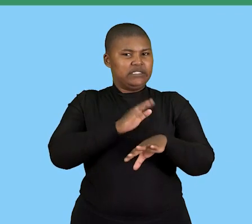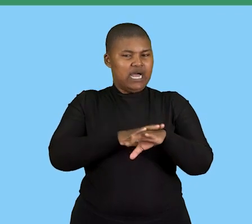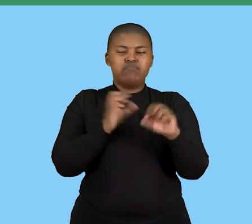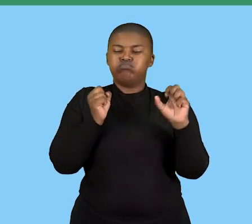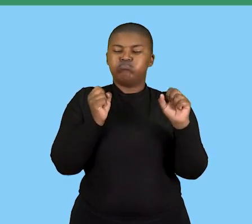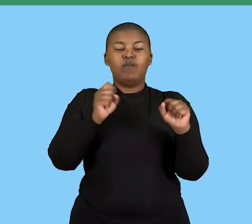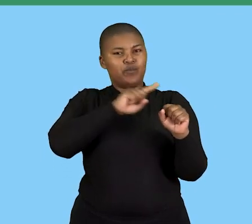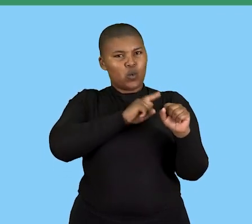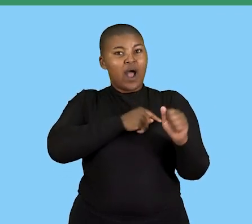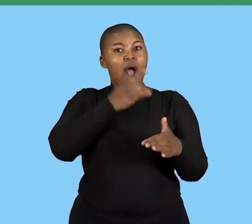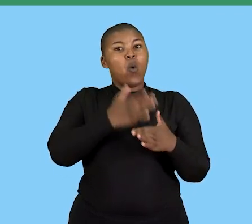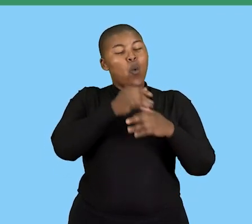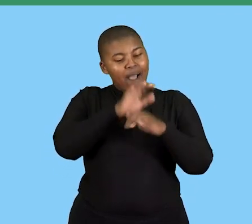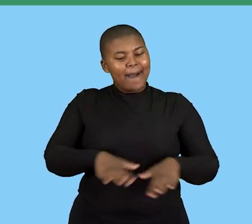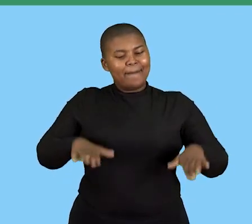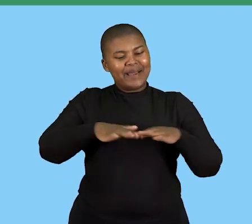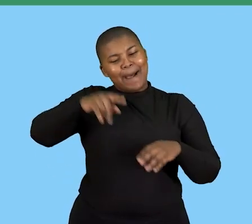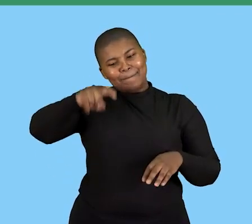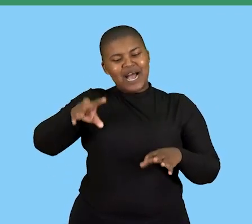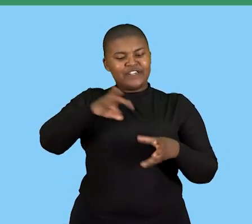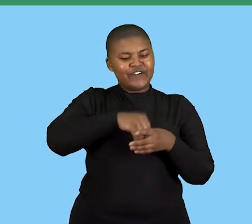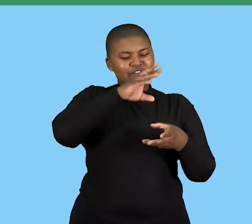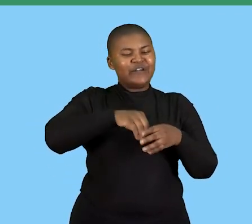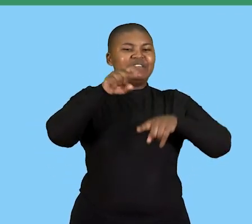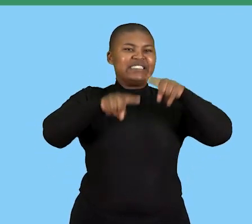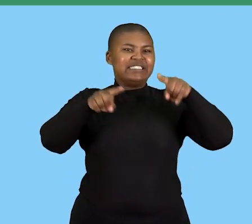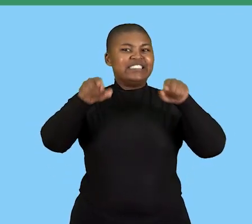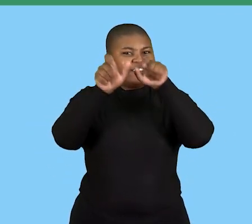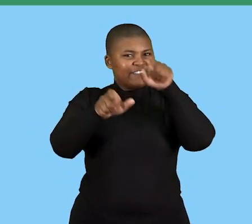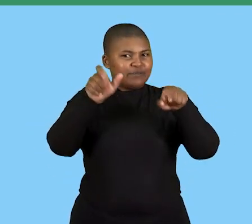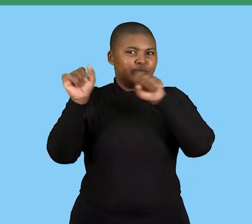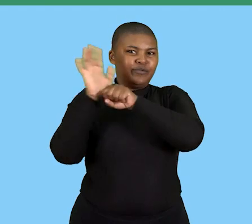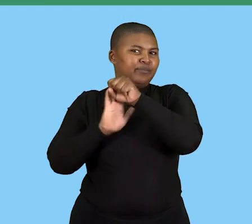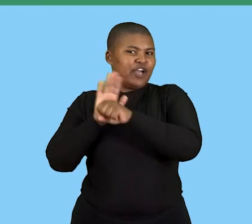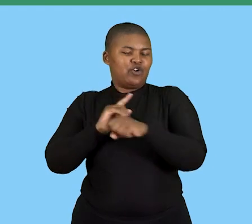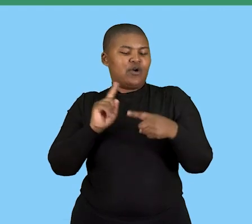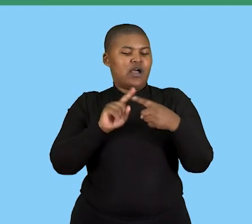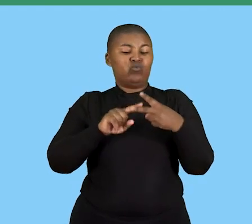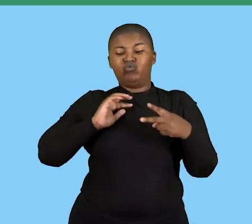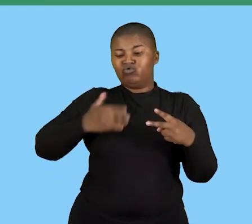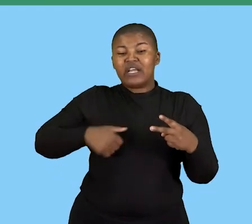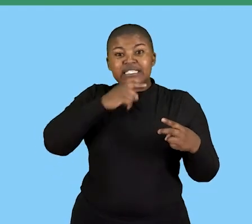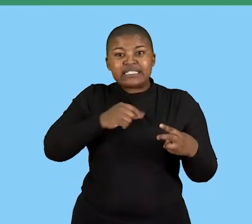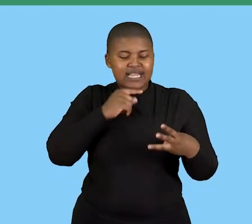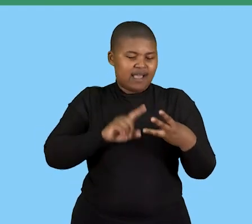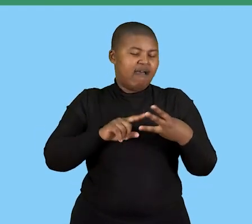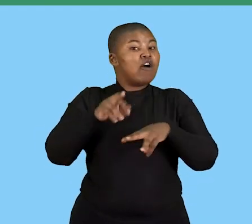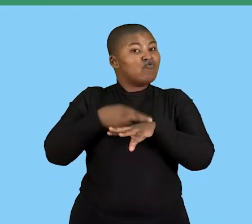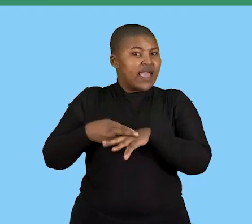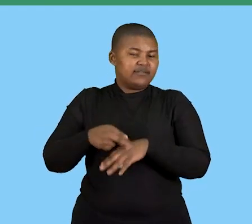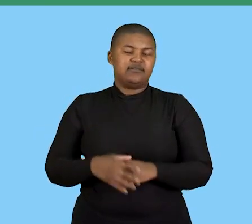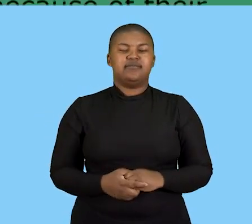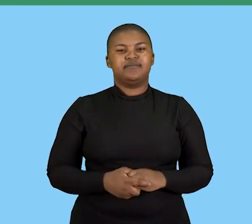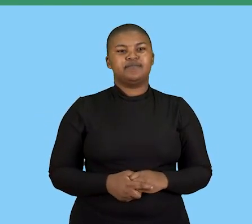that the workforce must include groups of variety of people who are different in race, gender, and class.